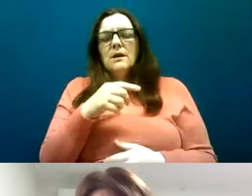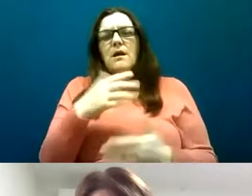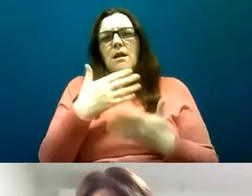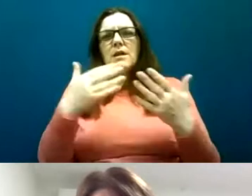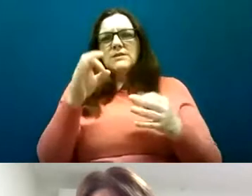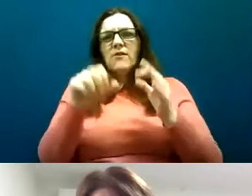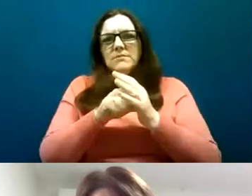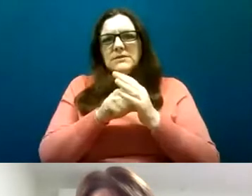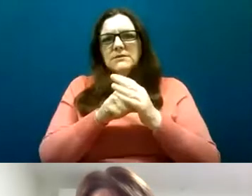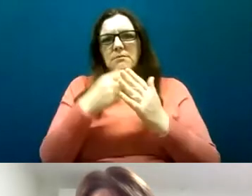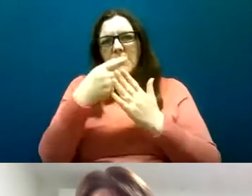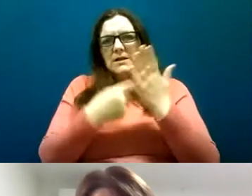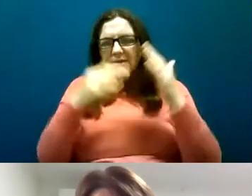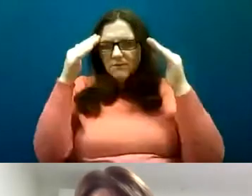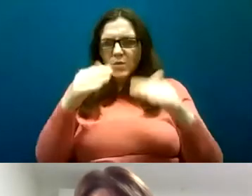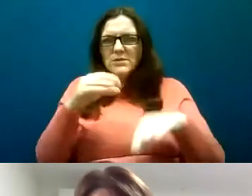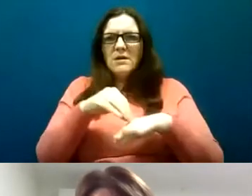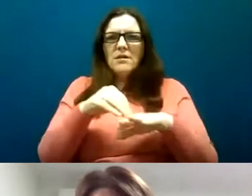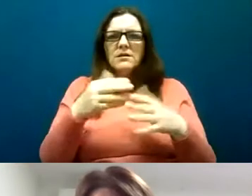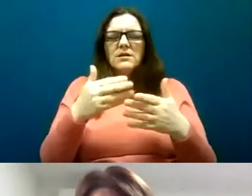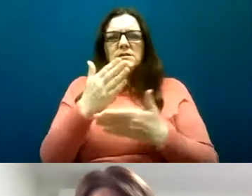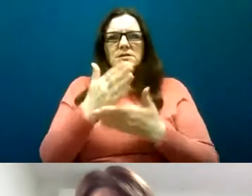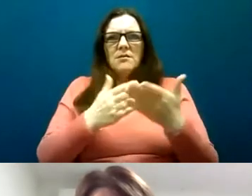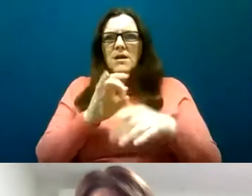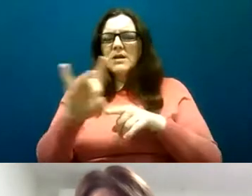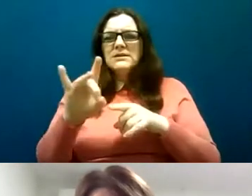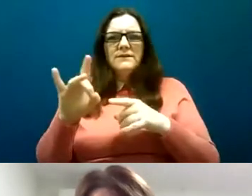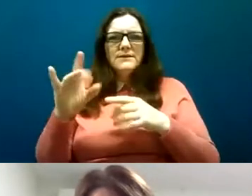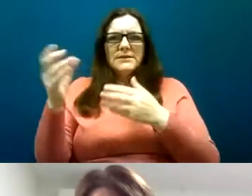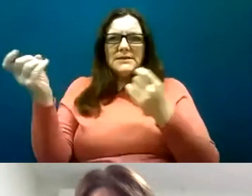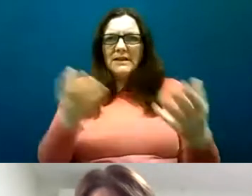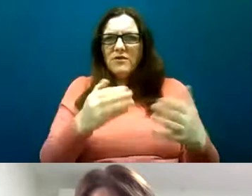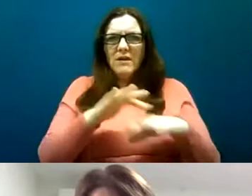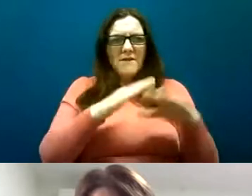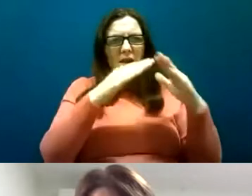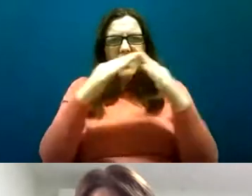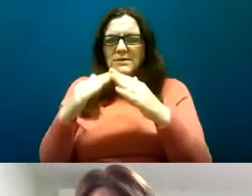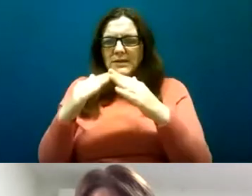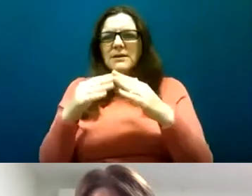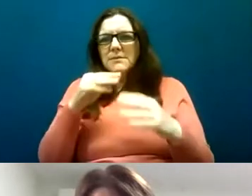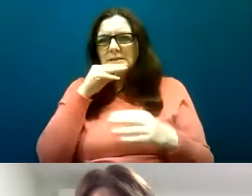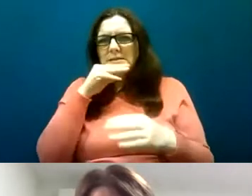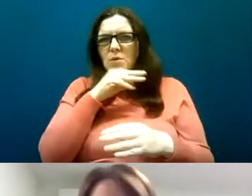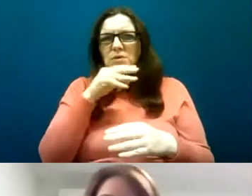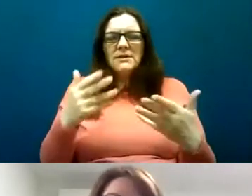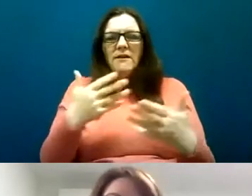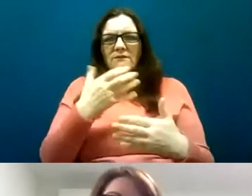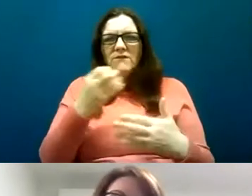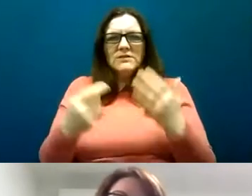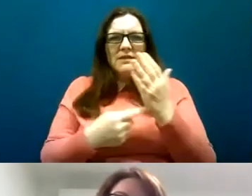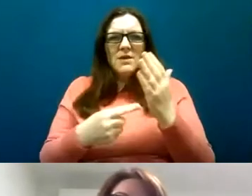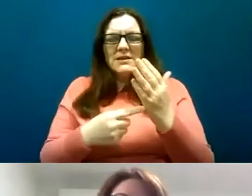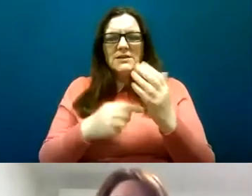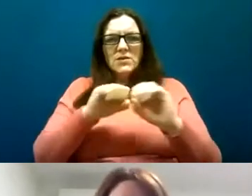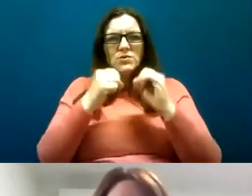the moment is focused on significant delivery of housing supply so 50,000 social housing